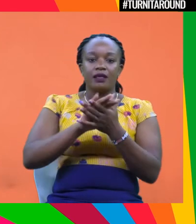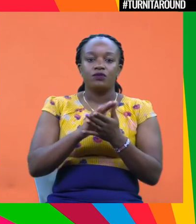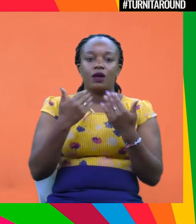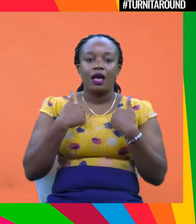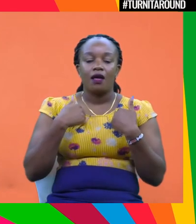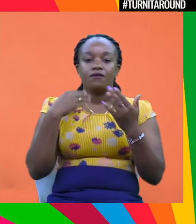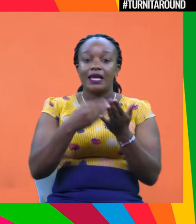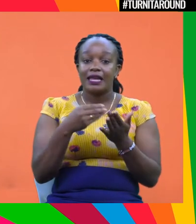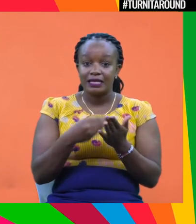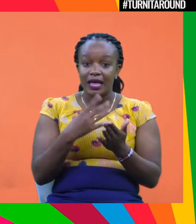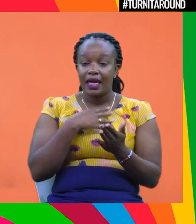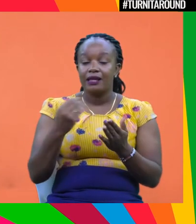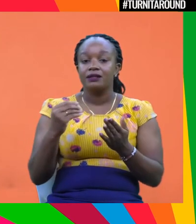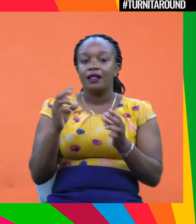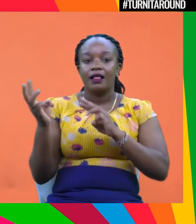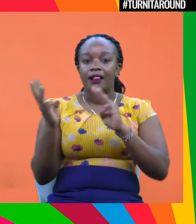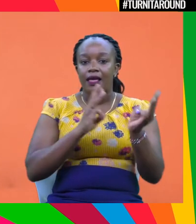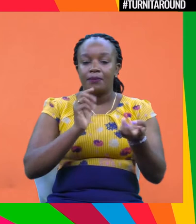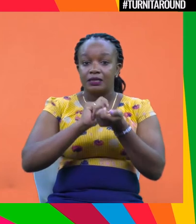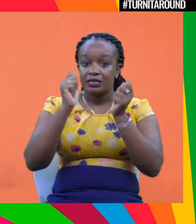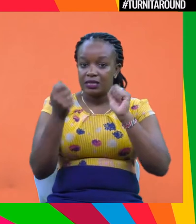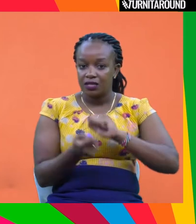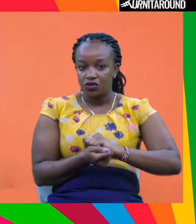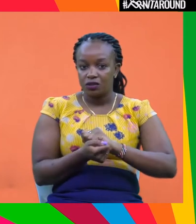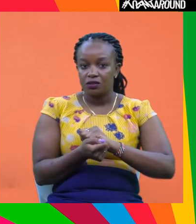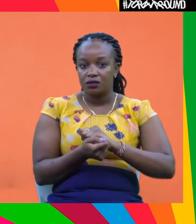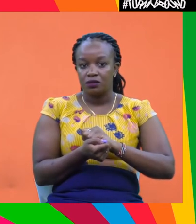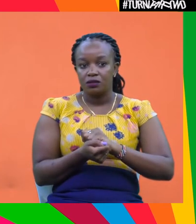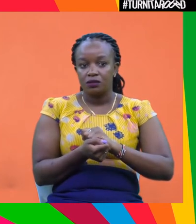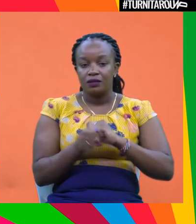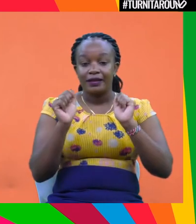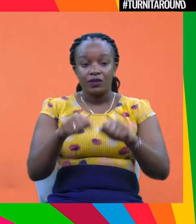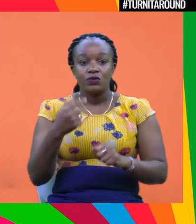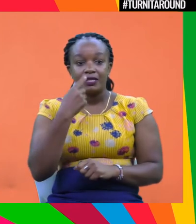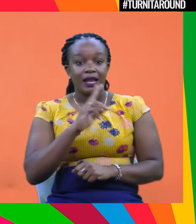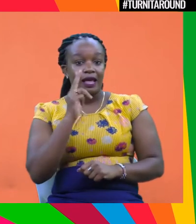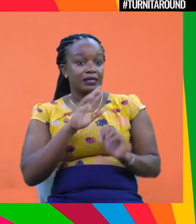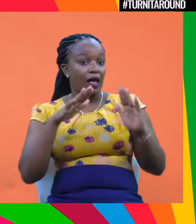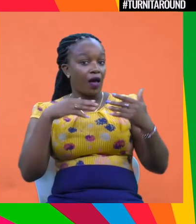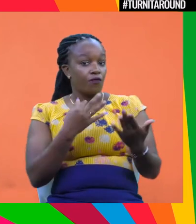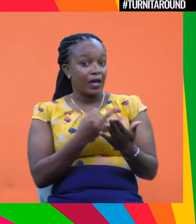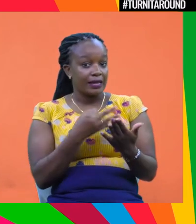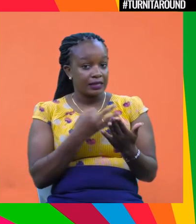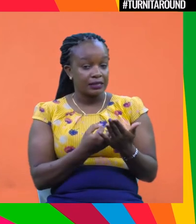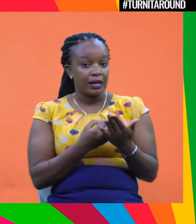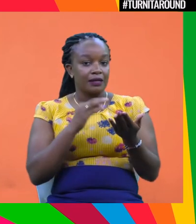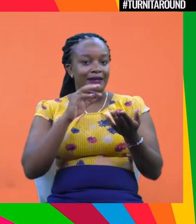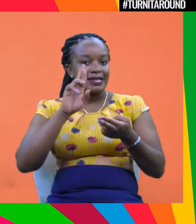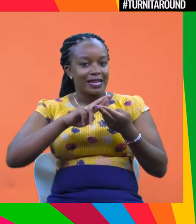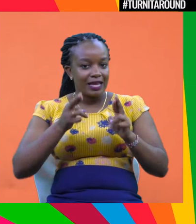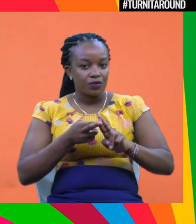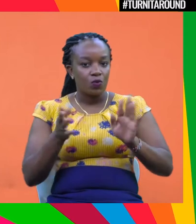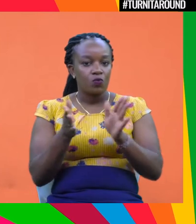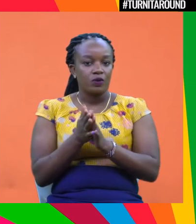finance and climate change. Could you really tell me, tell us, you know, how does financing relate to climate